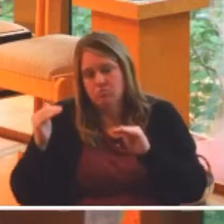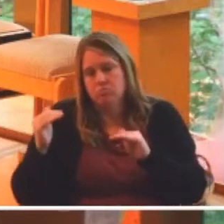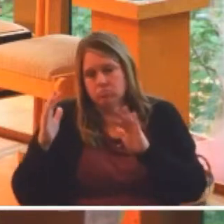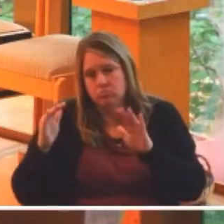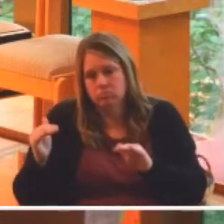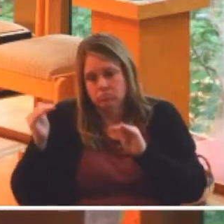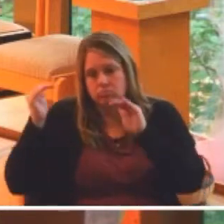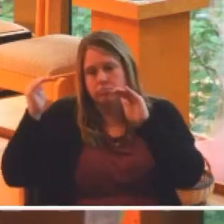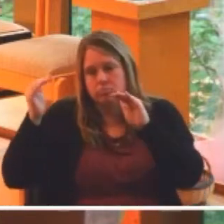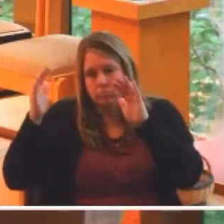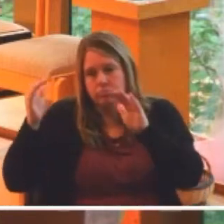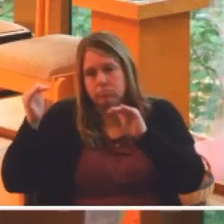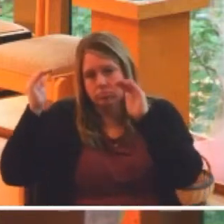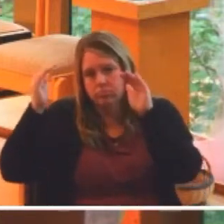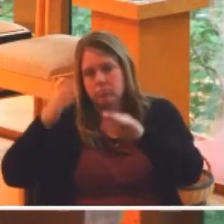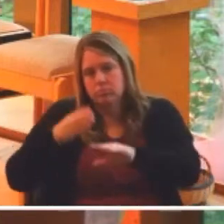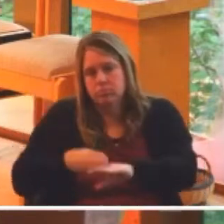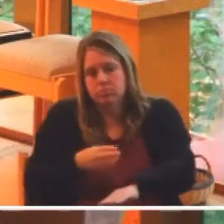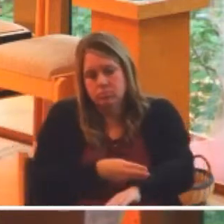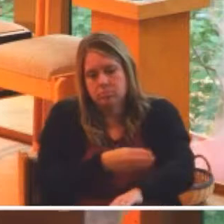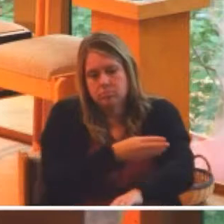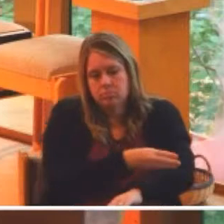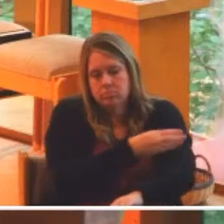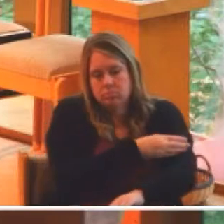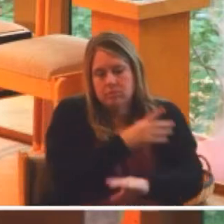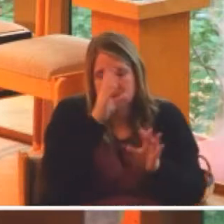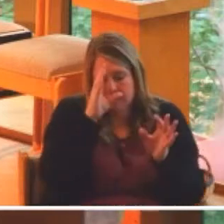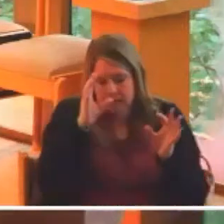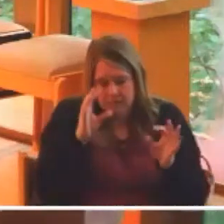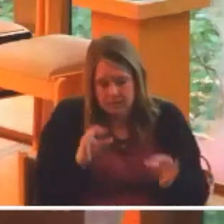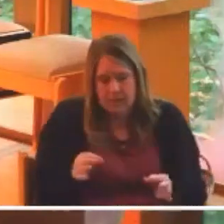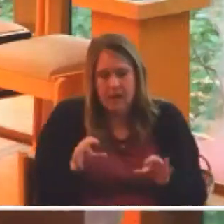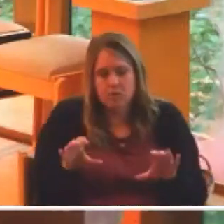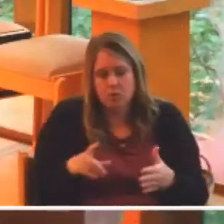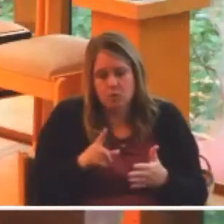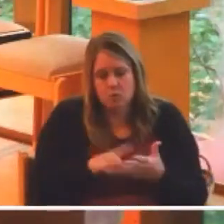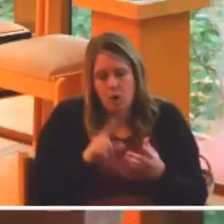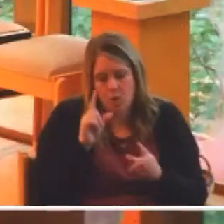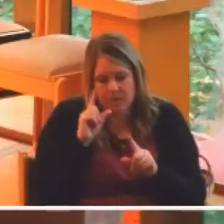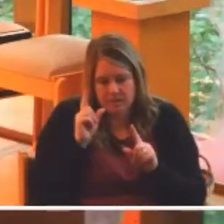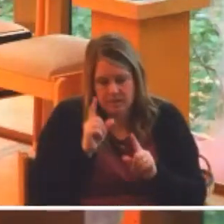potential, and we decide that for a moment we're going to actually do the things that we've set out to do.